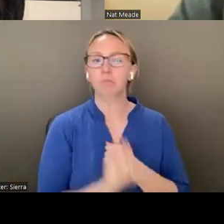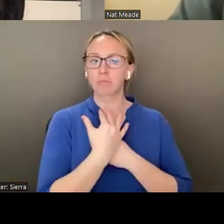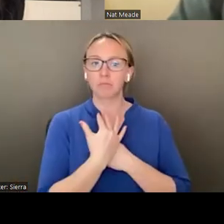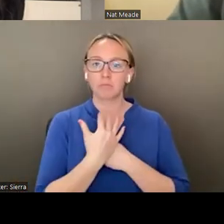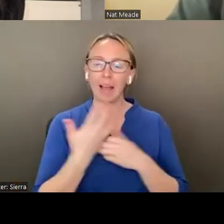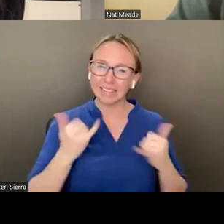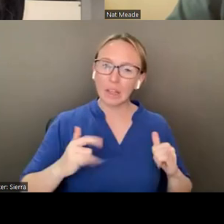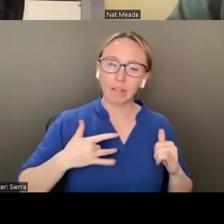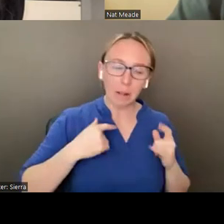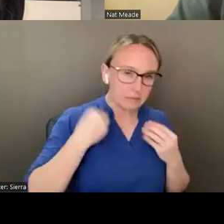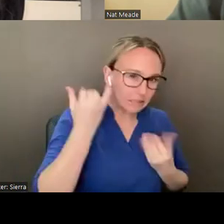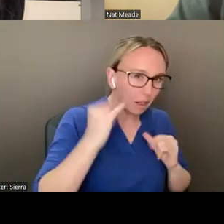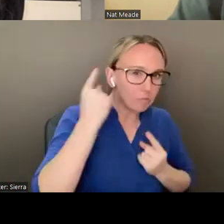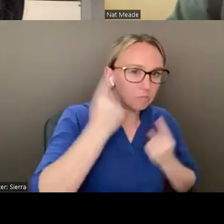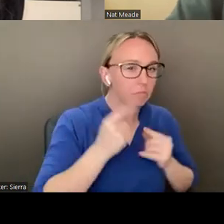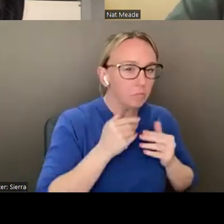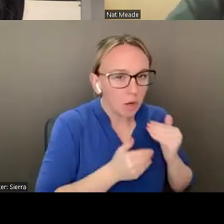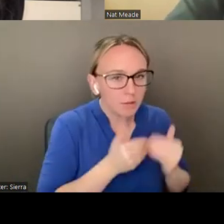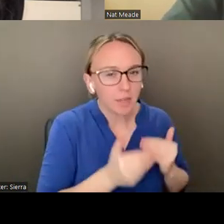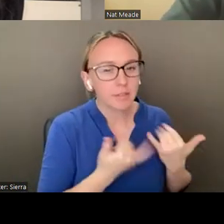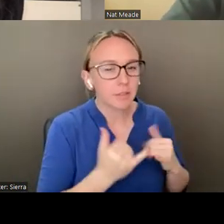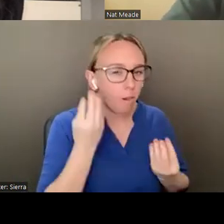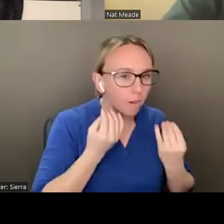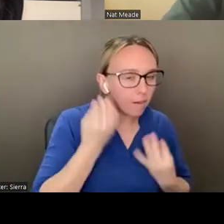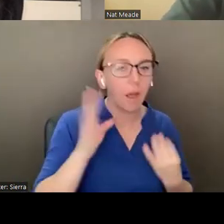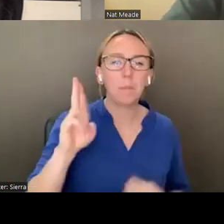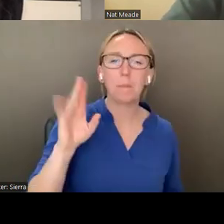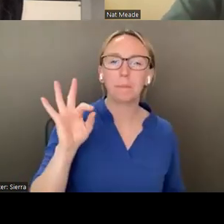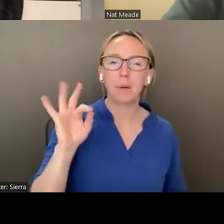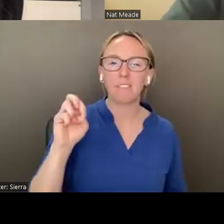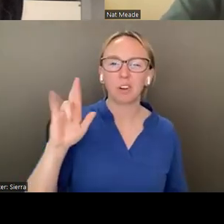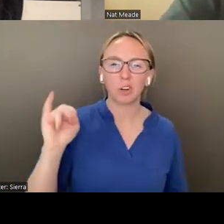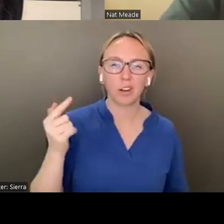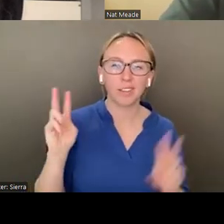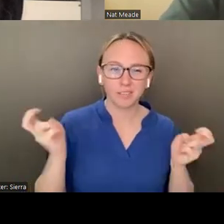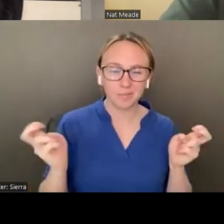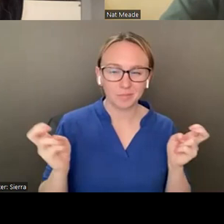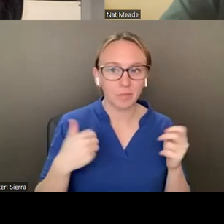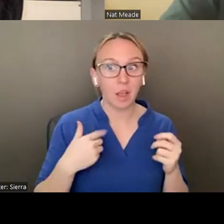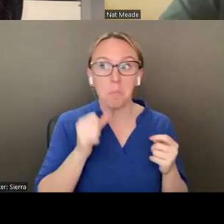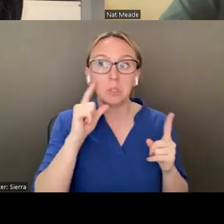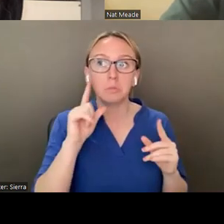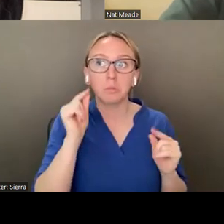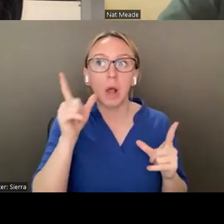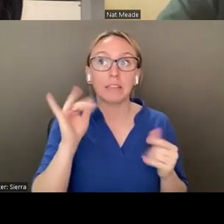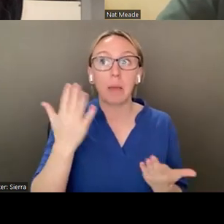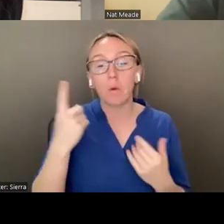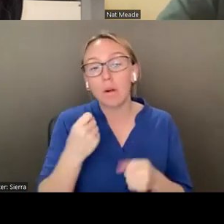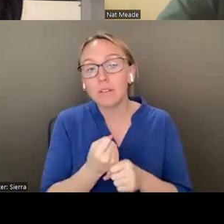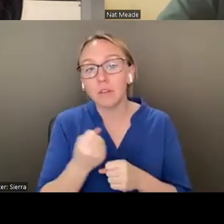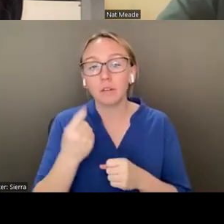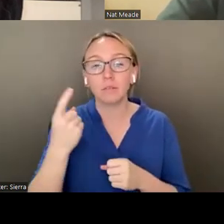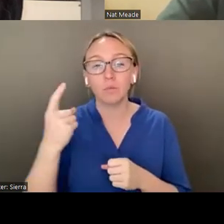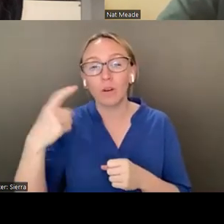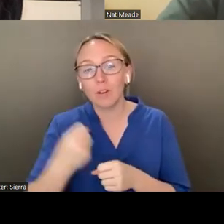if, you know, in another year's time or year and a half, two years that I'm starting to really see the,